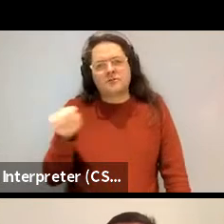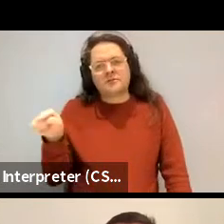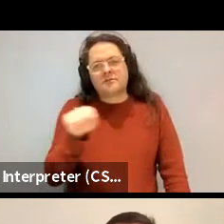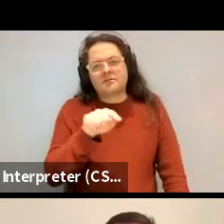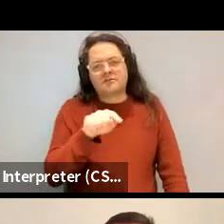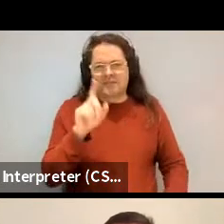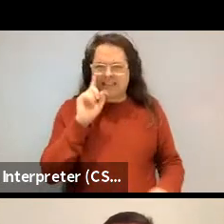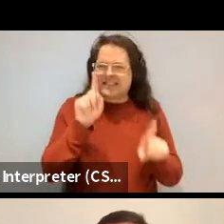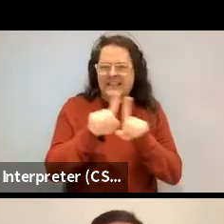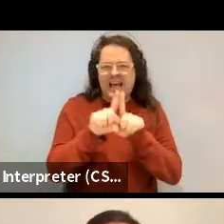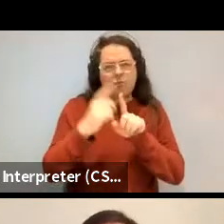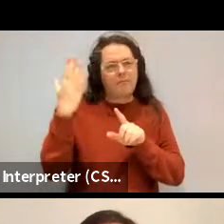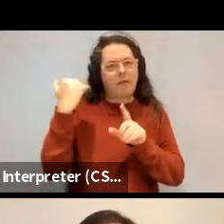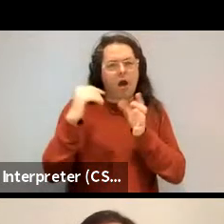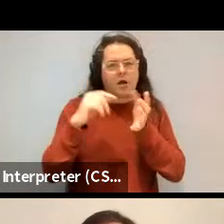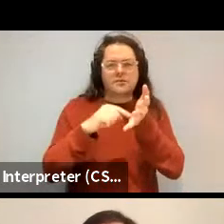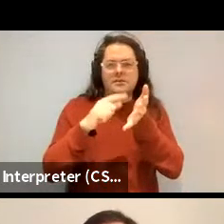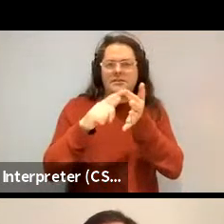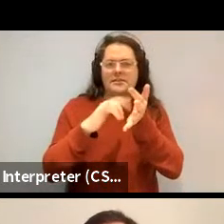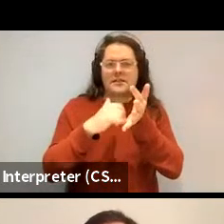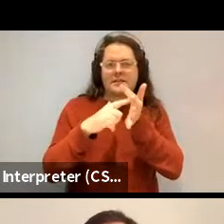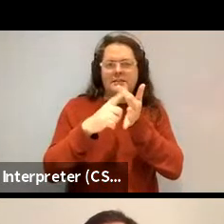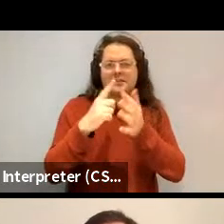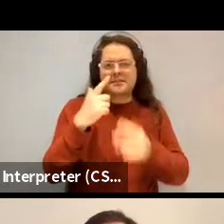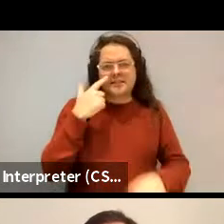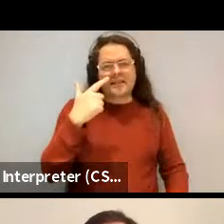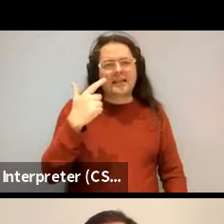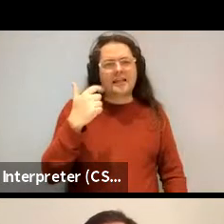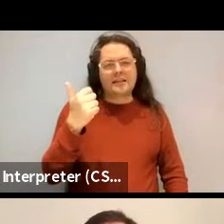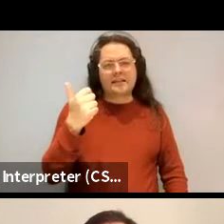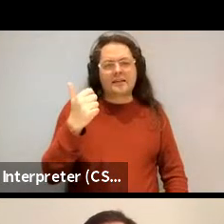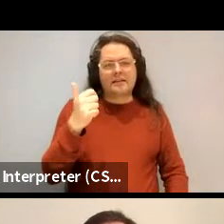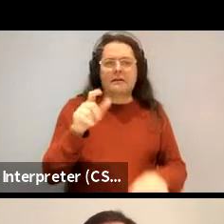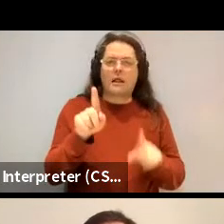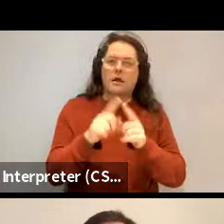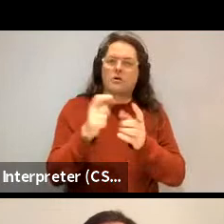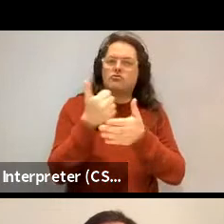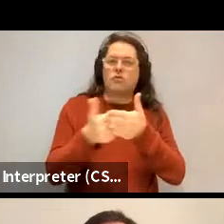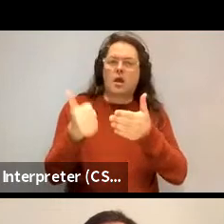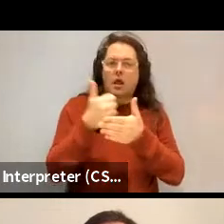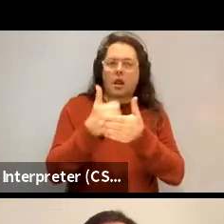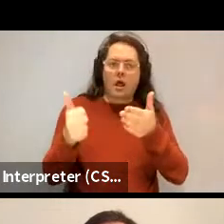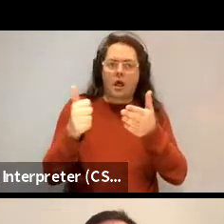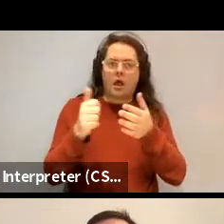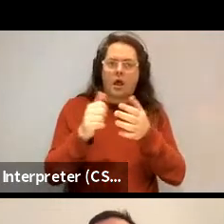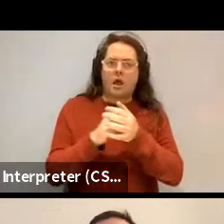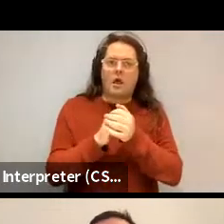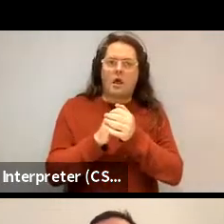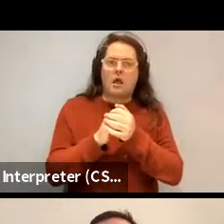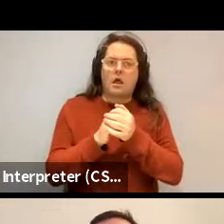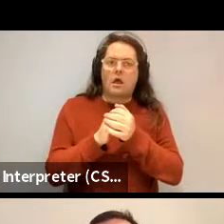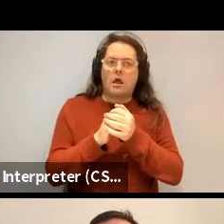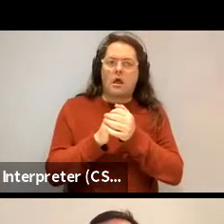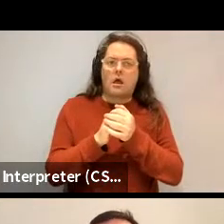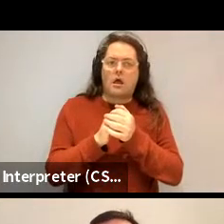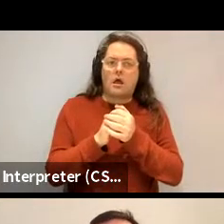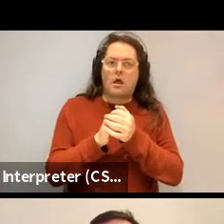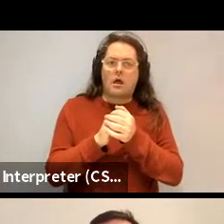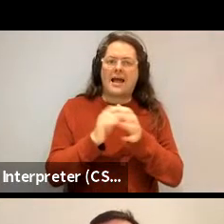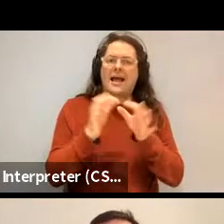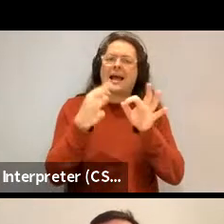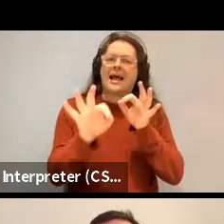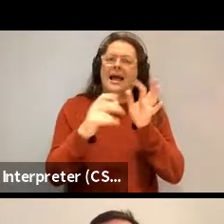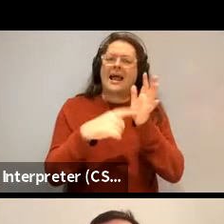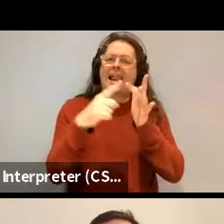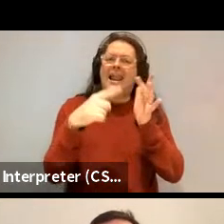the past tense that like we've, people have regularized lit, which I still kind of light, like lit the candles